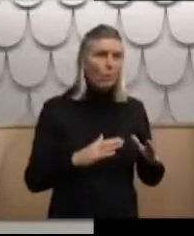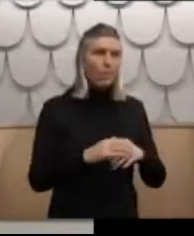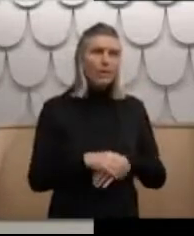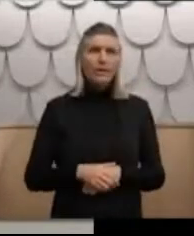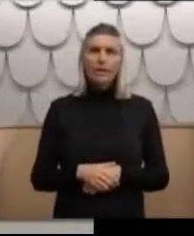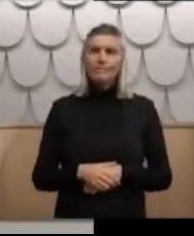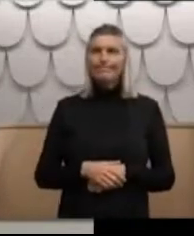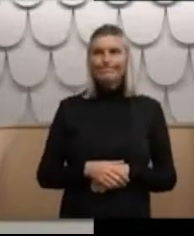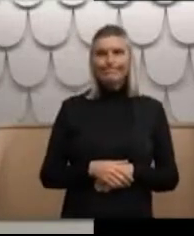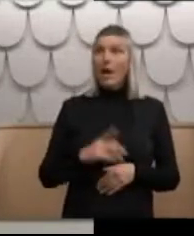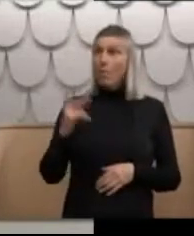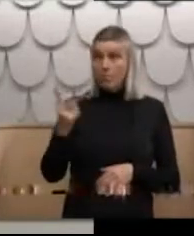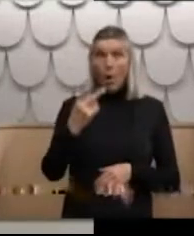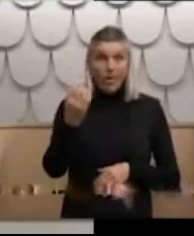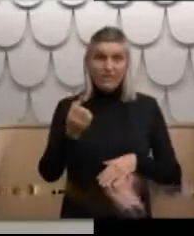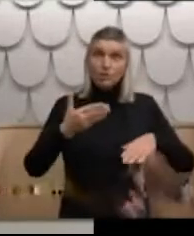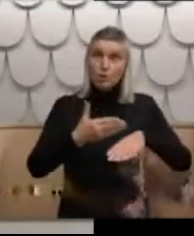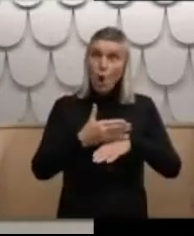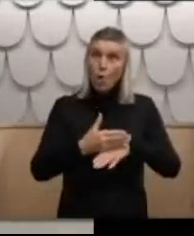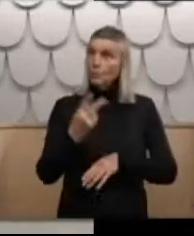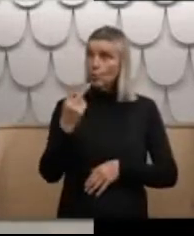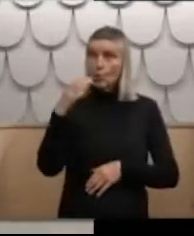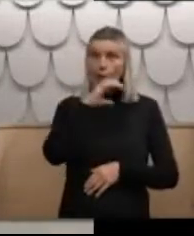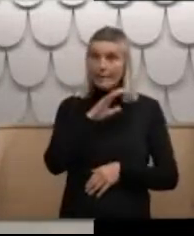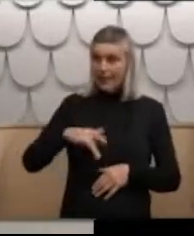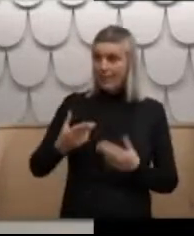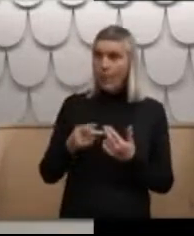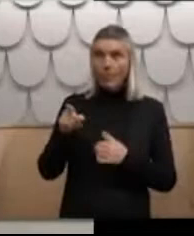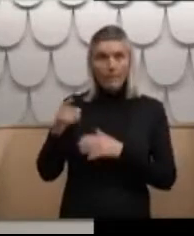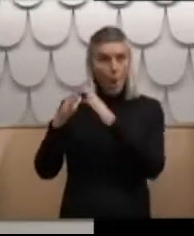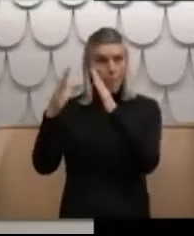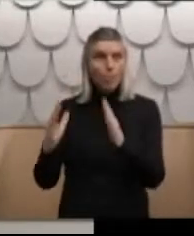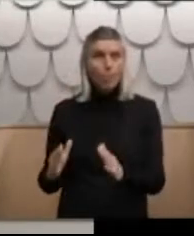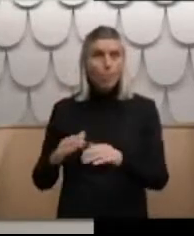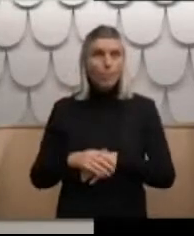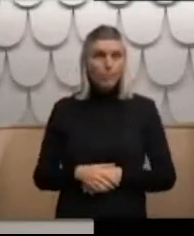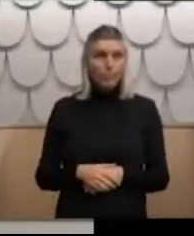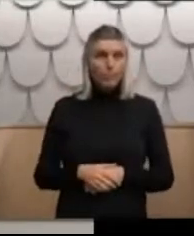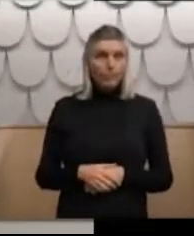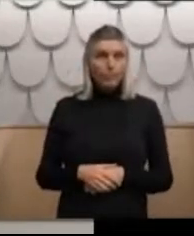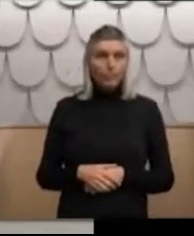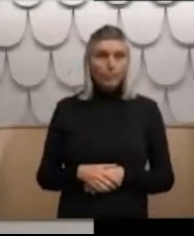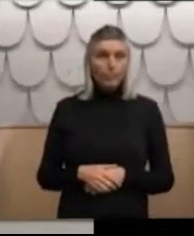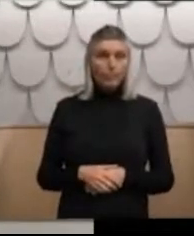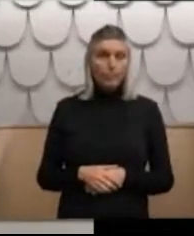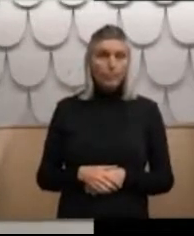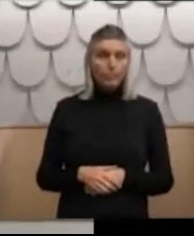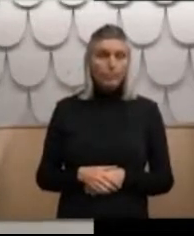They were both employed and had two of my cousins living at their home at the time.